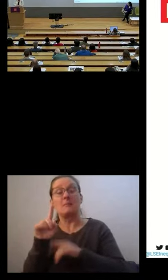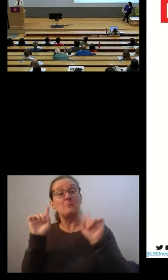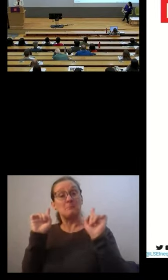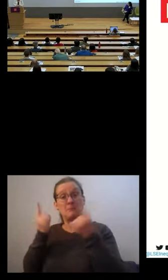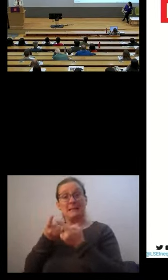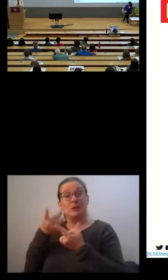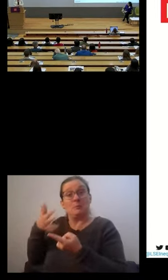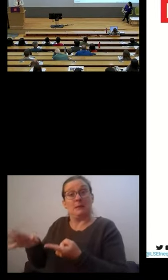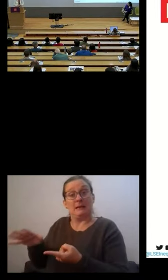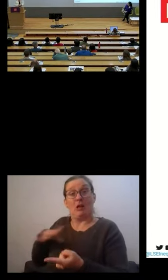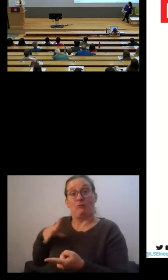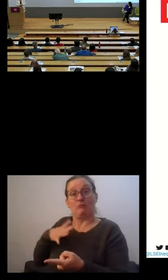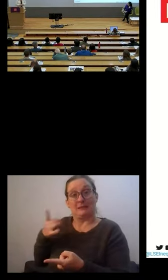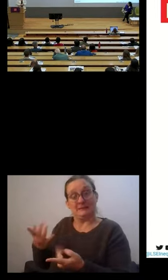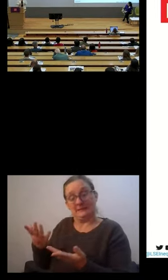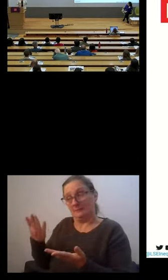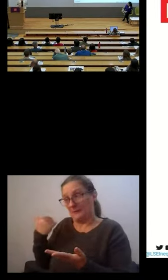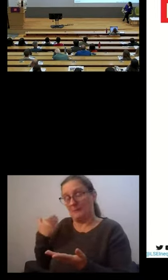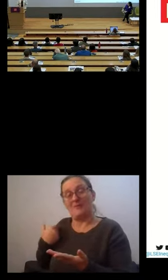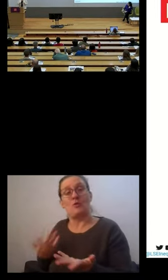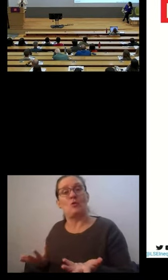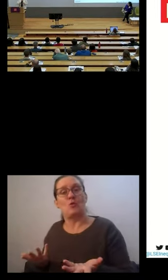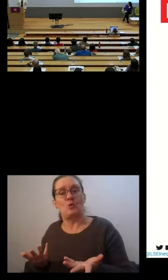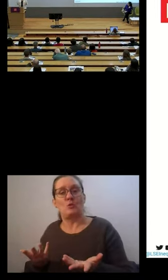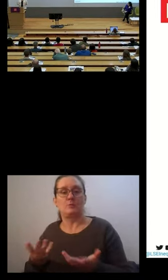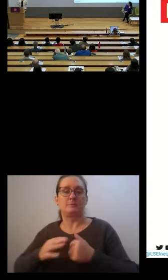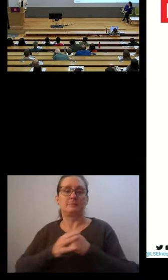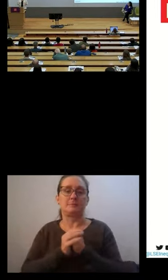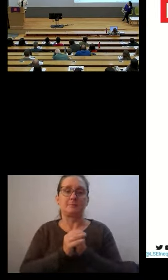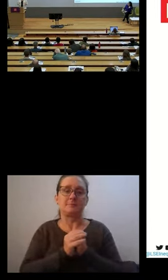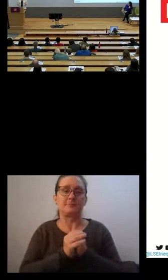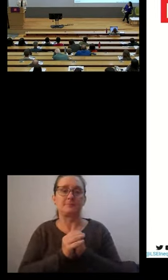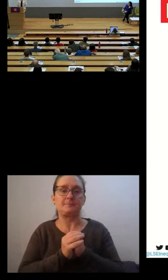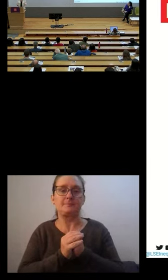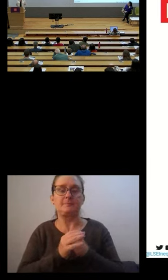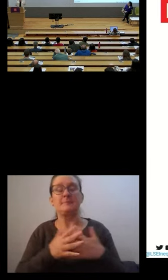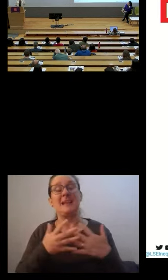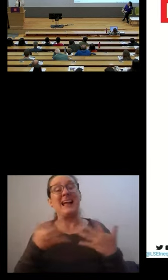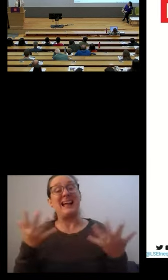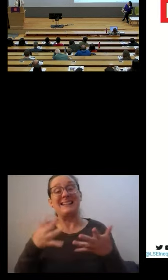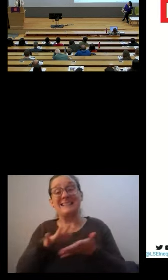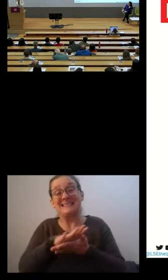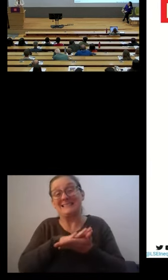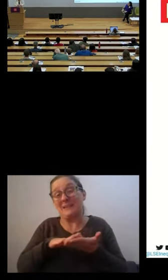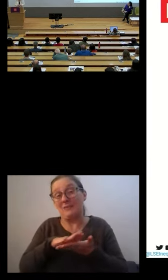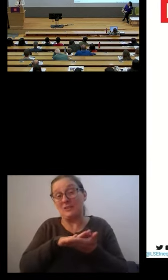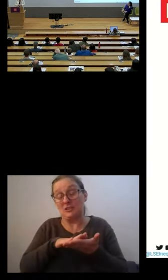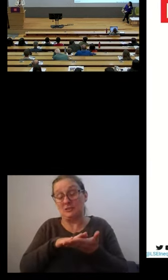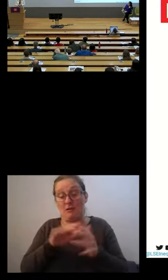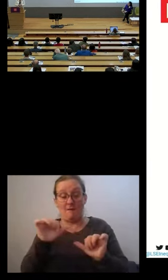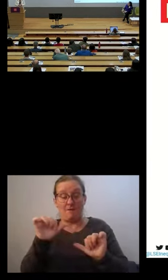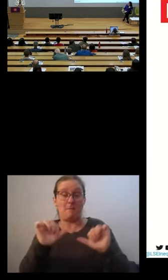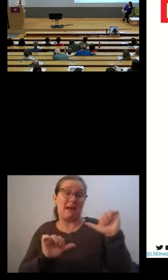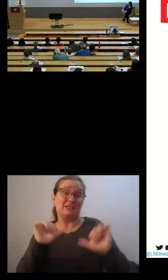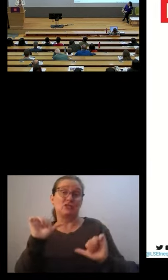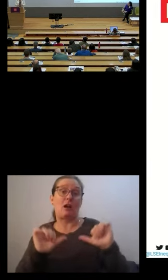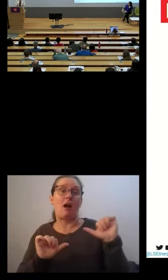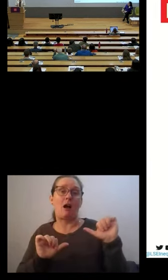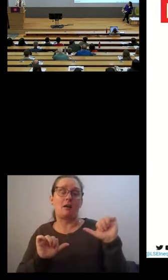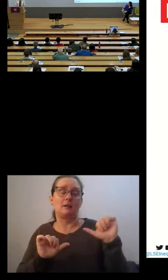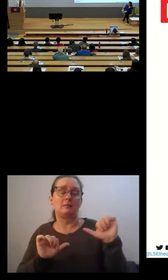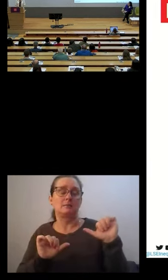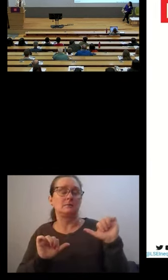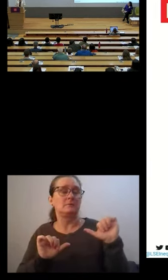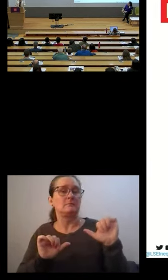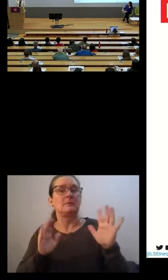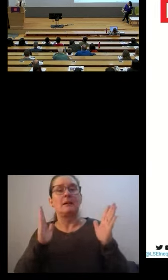multidimensional poverty. And of course, any such definition of a measure would have to be based on